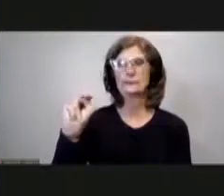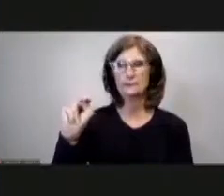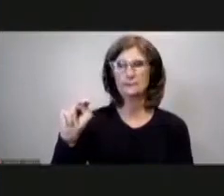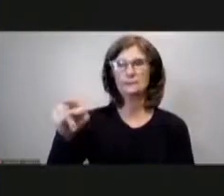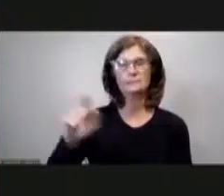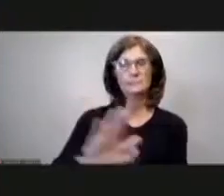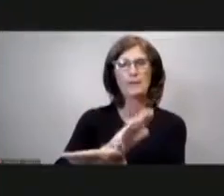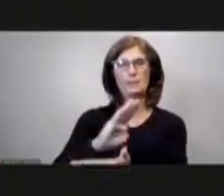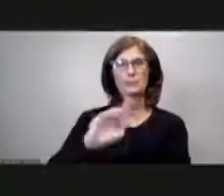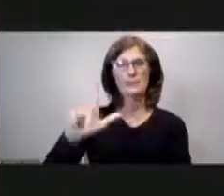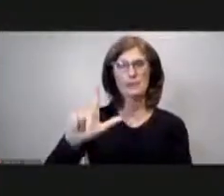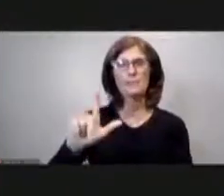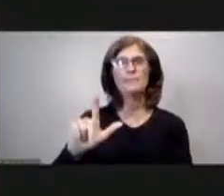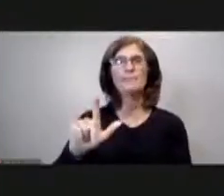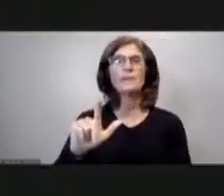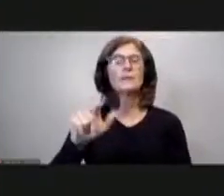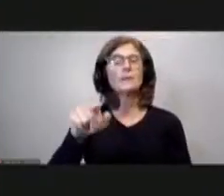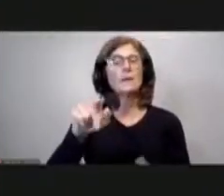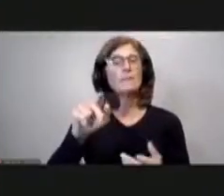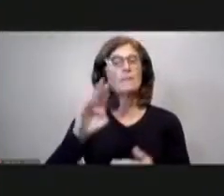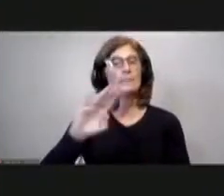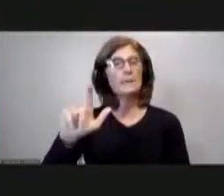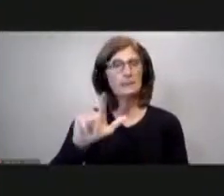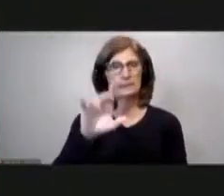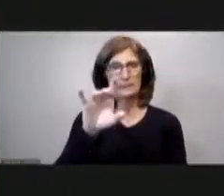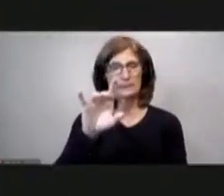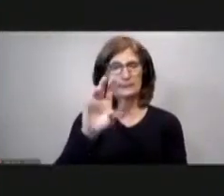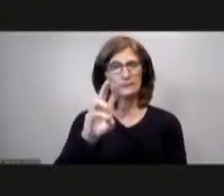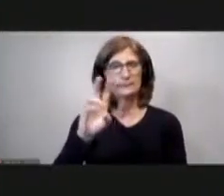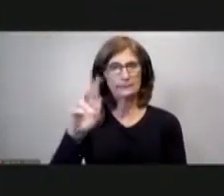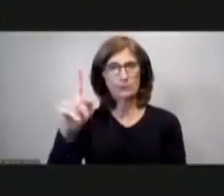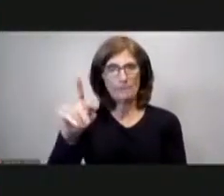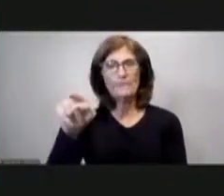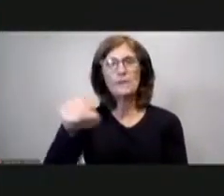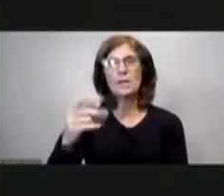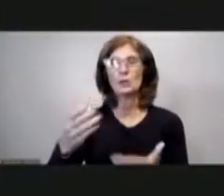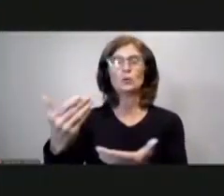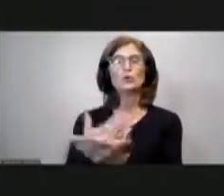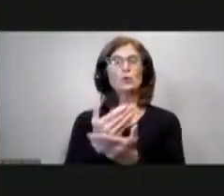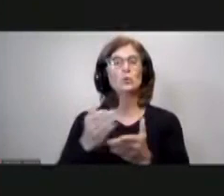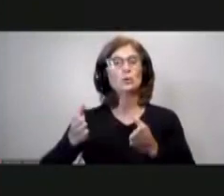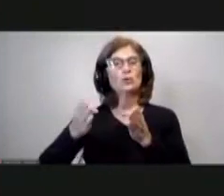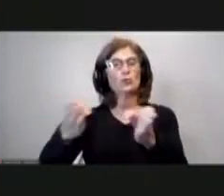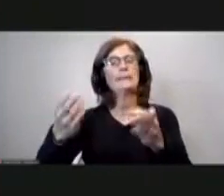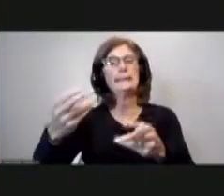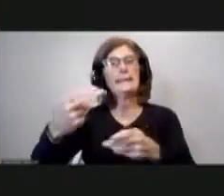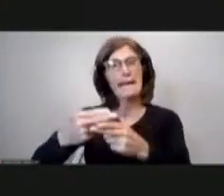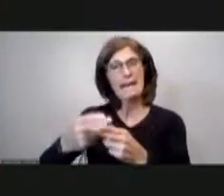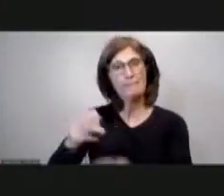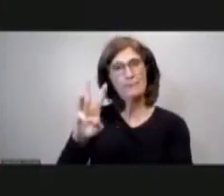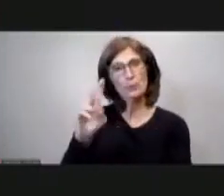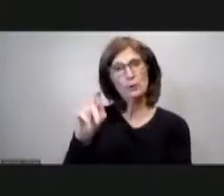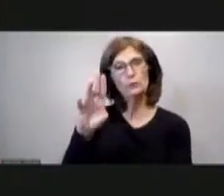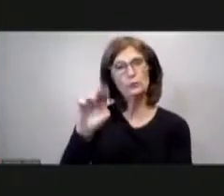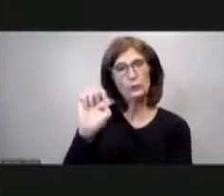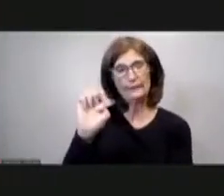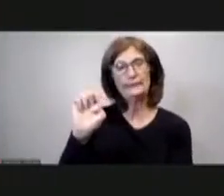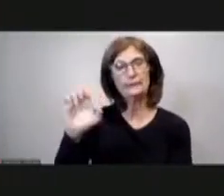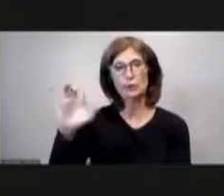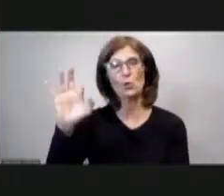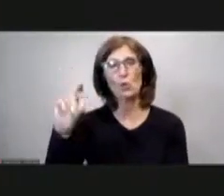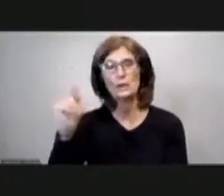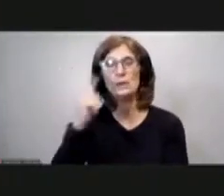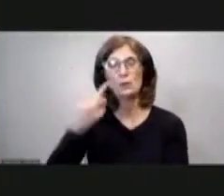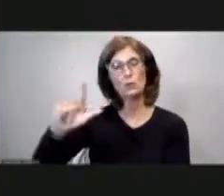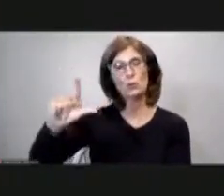661 bill 661 resolution accepting a new street name woodring court in the 23rd ward of the